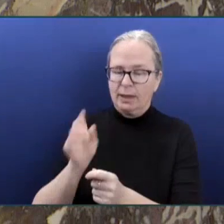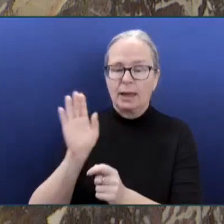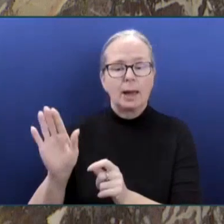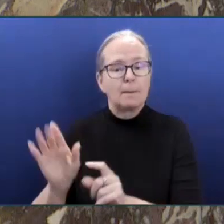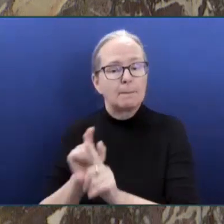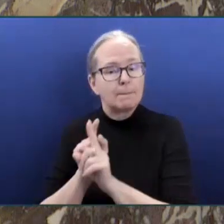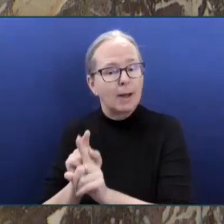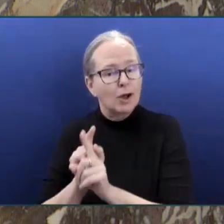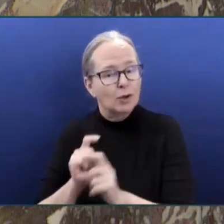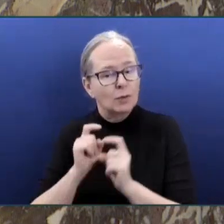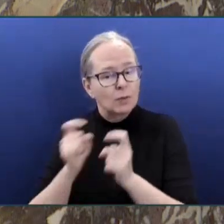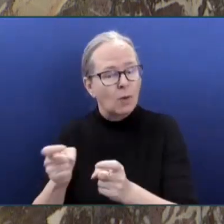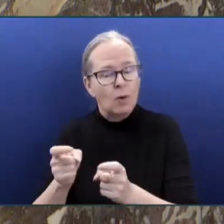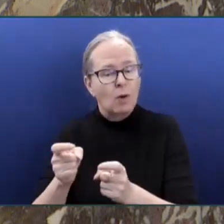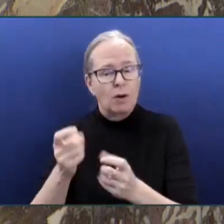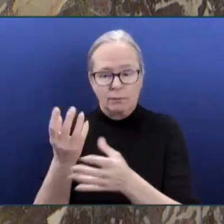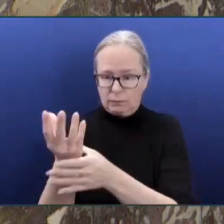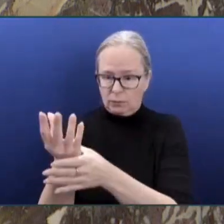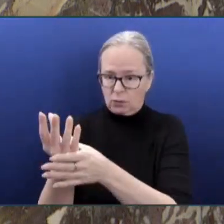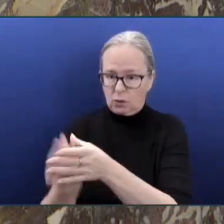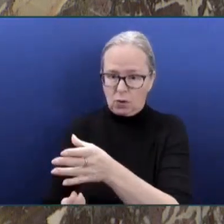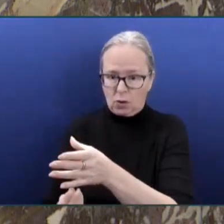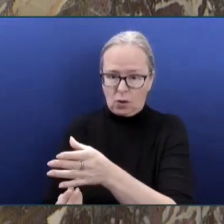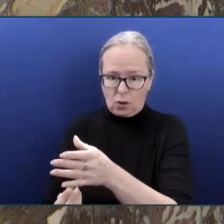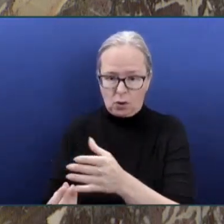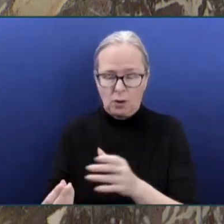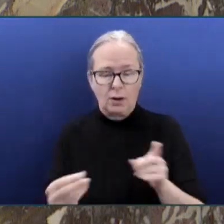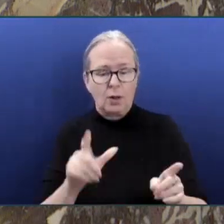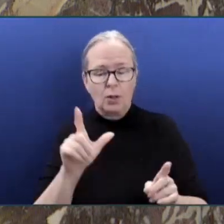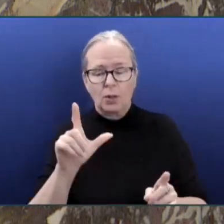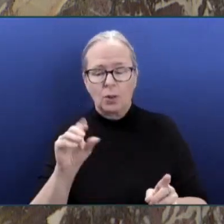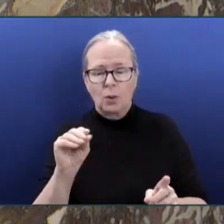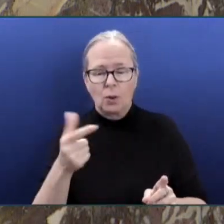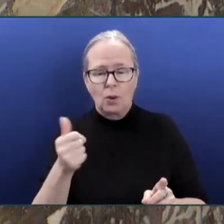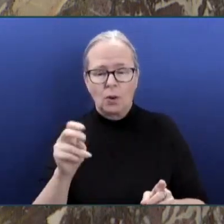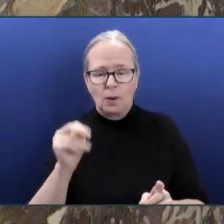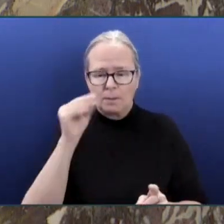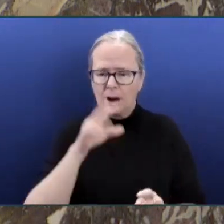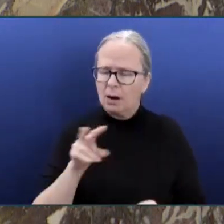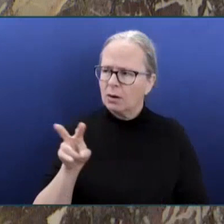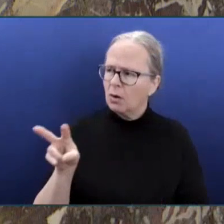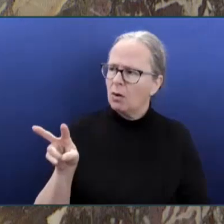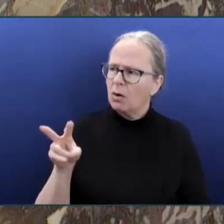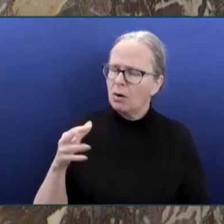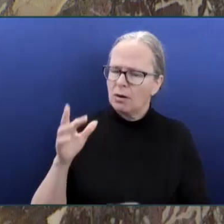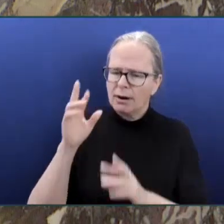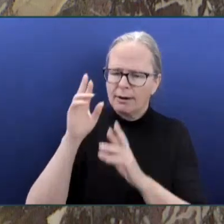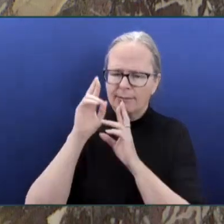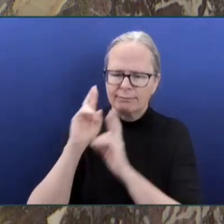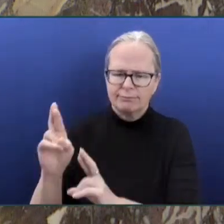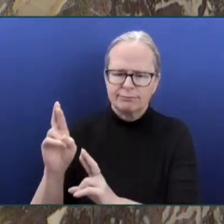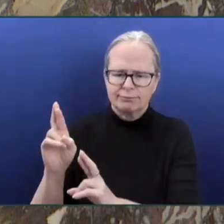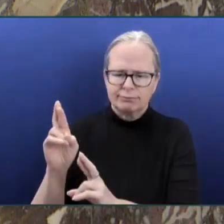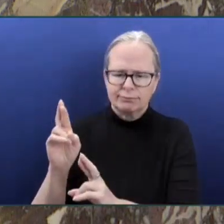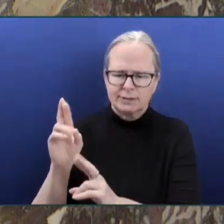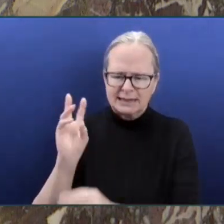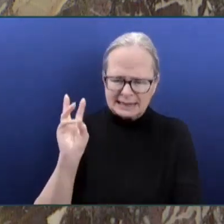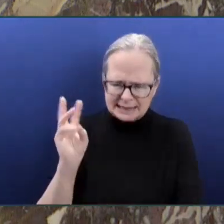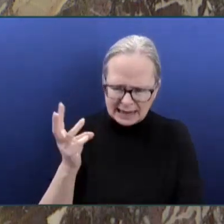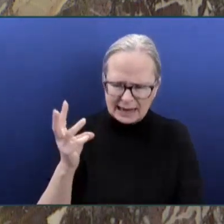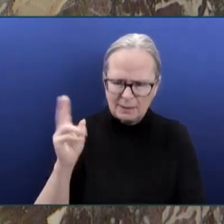saved. Logan was inspired to register as an organ donor by the powerful act of generosity of his mentor,